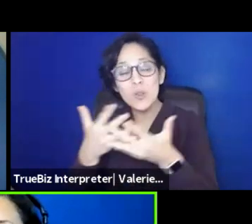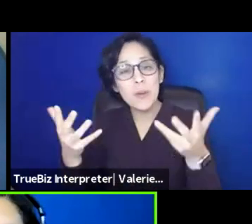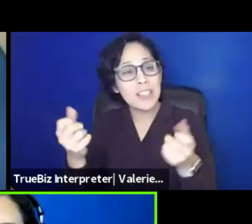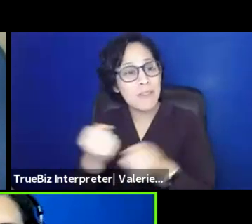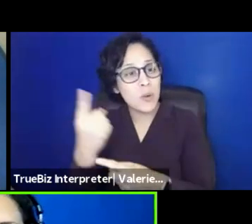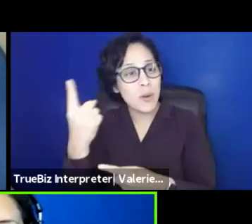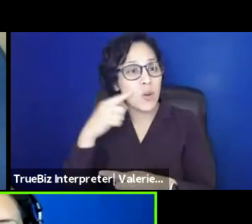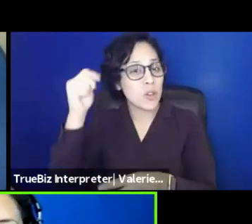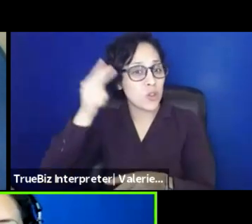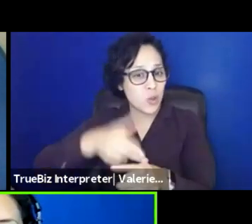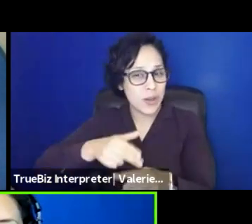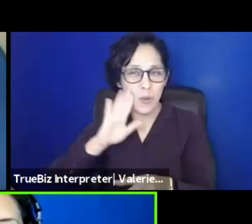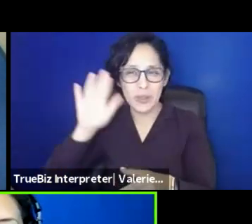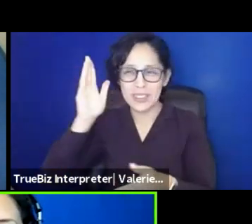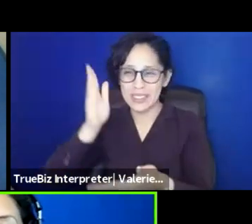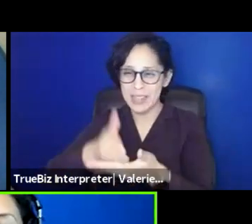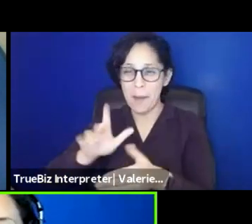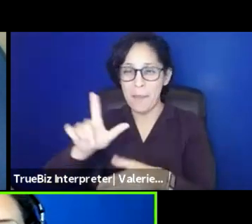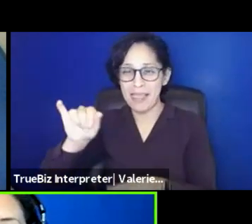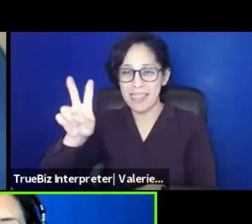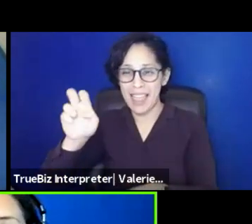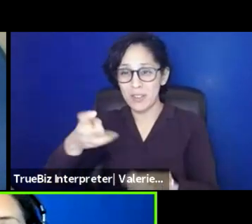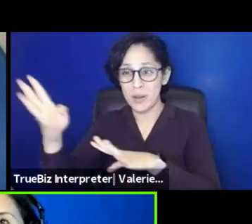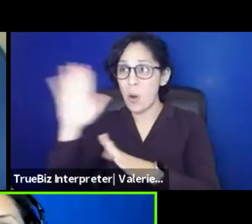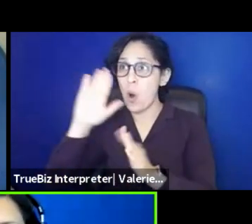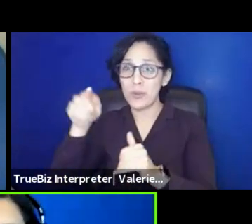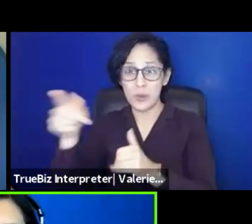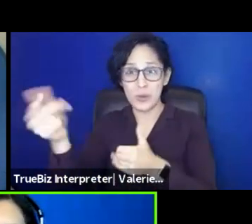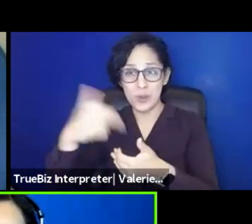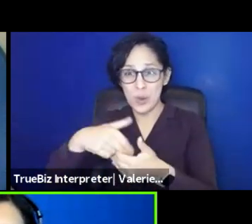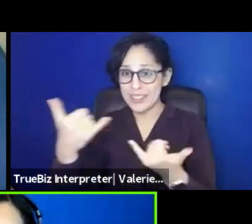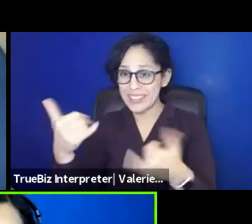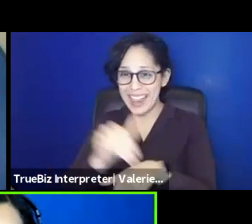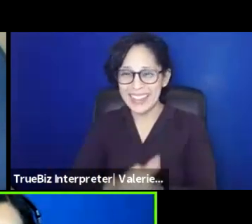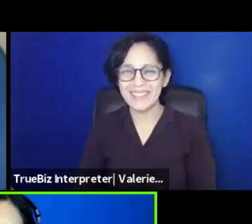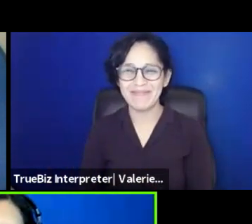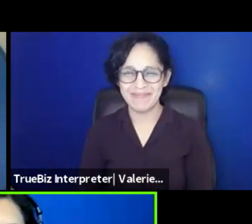joining us. I will stop the live streaming and hopefully you can join us later this evening.